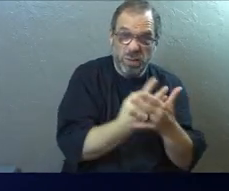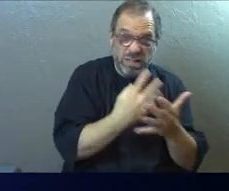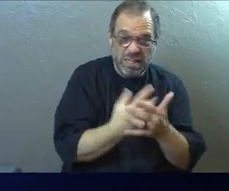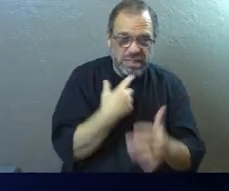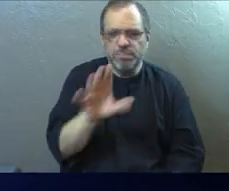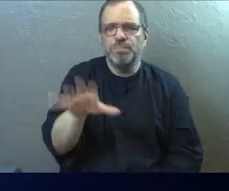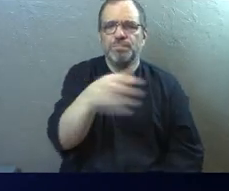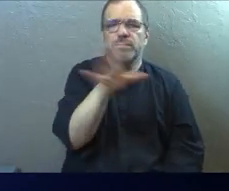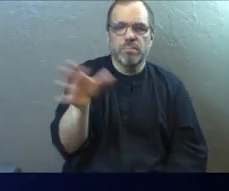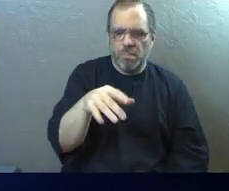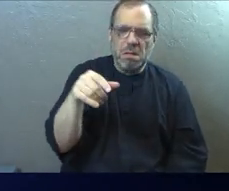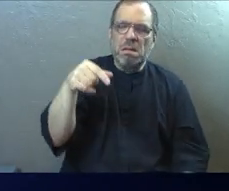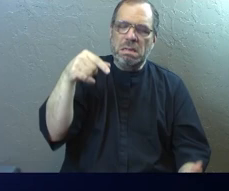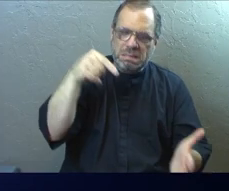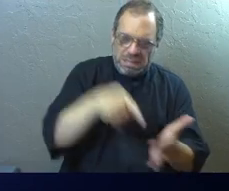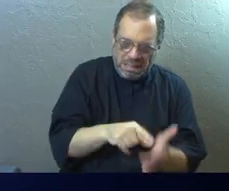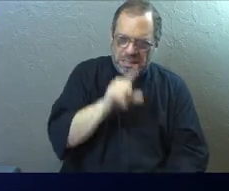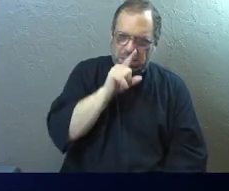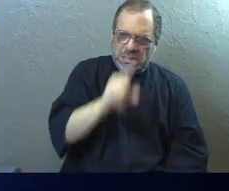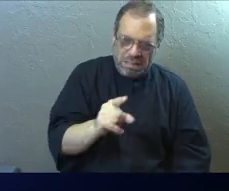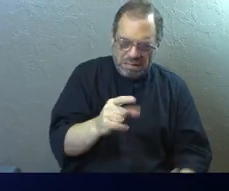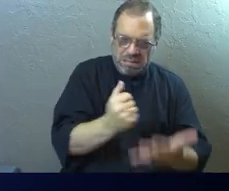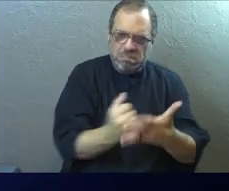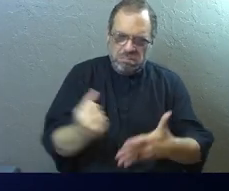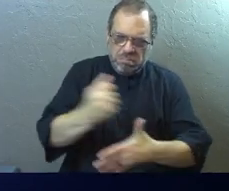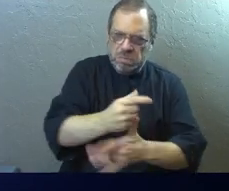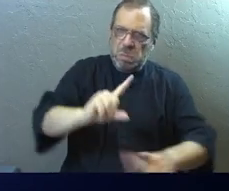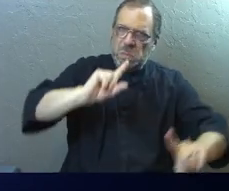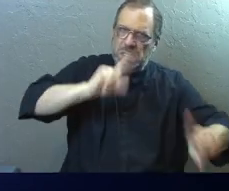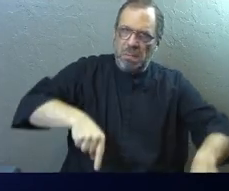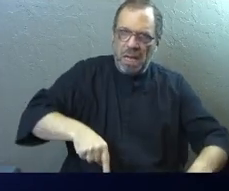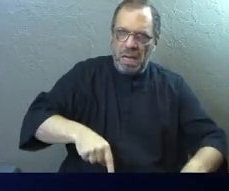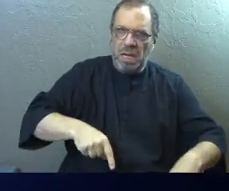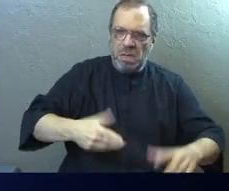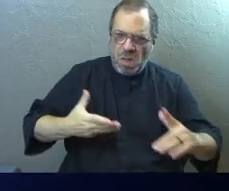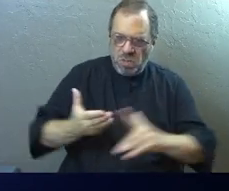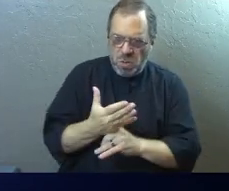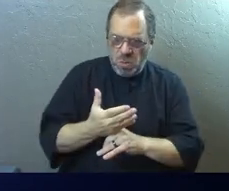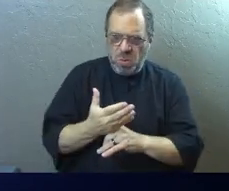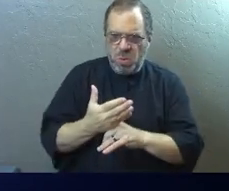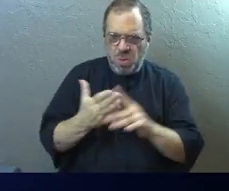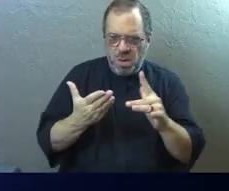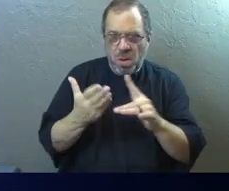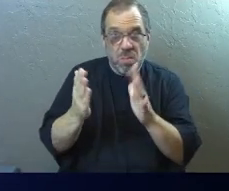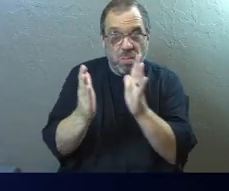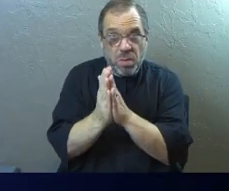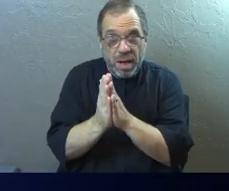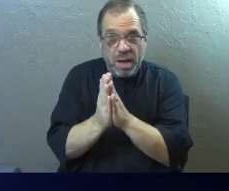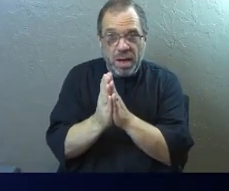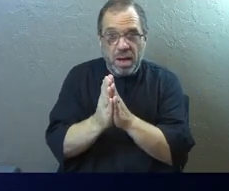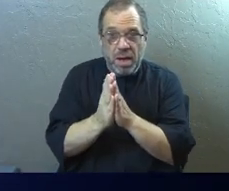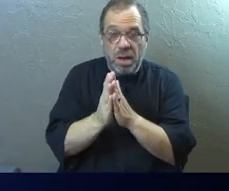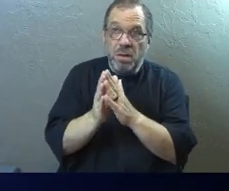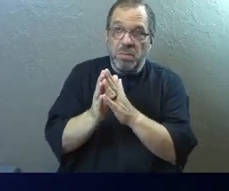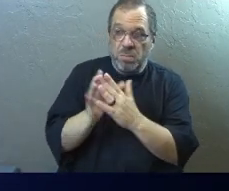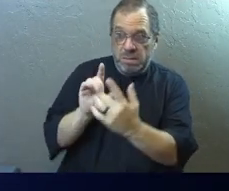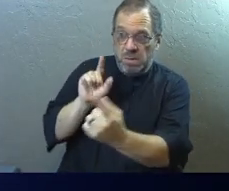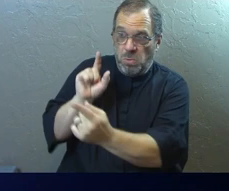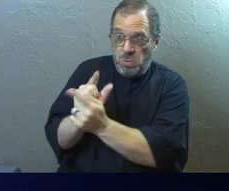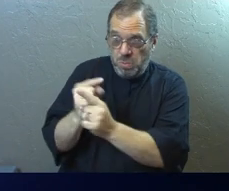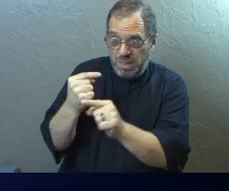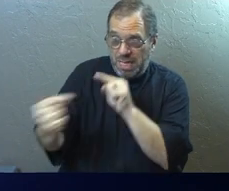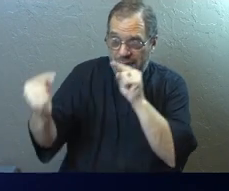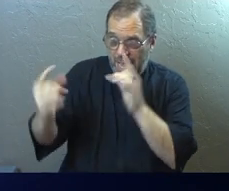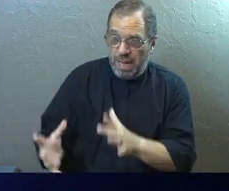says this, he says, this is the supreme command. Through the medium of prayer, we go to our enemy